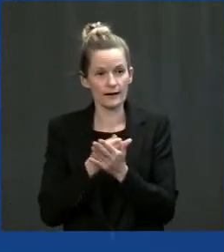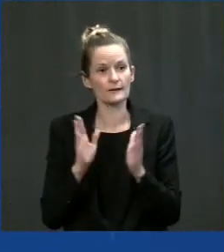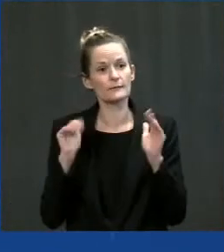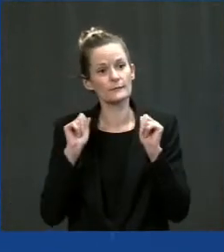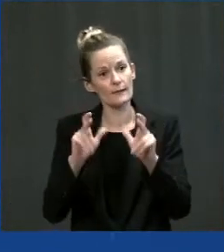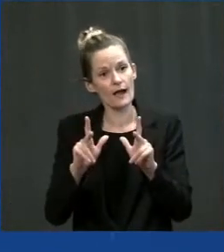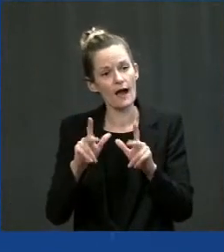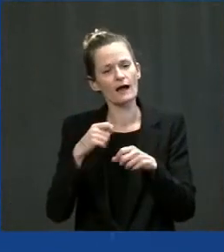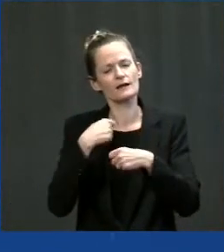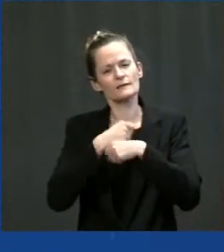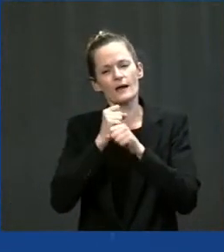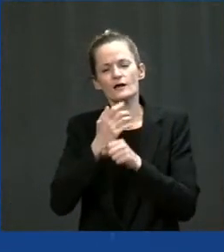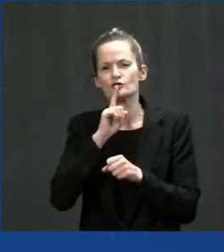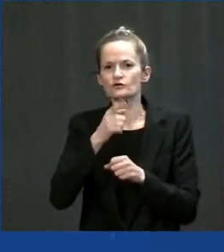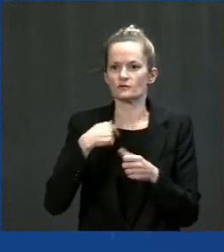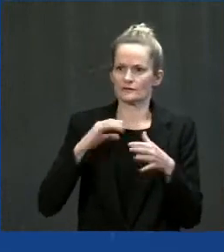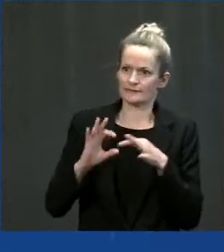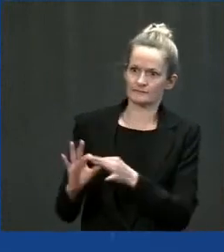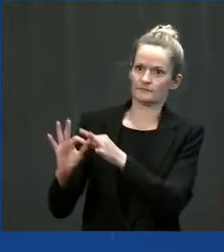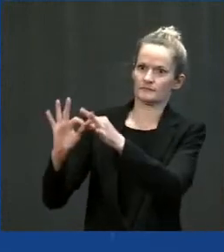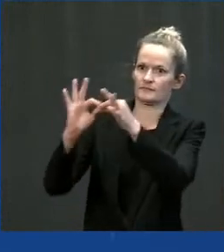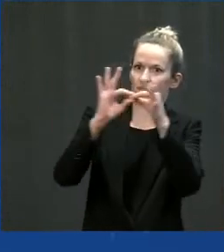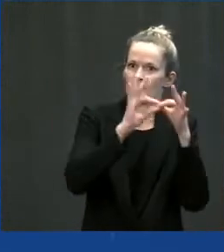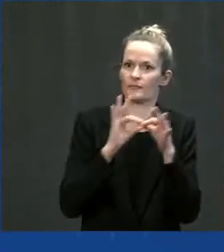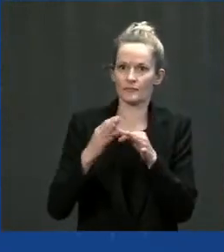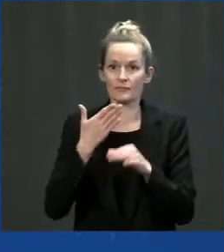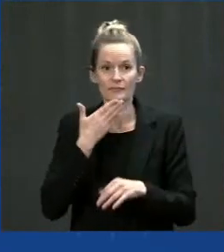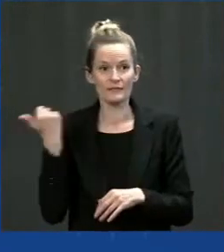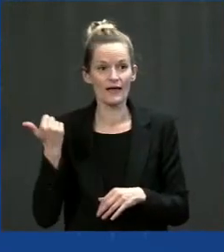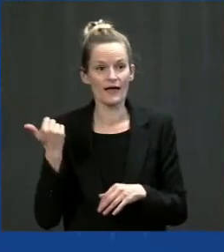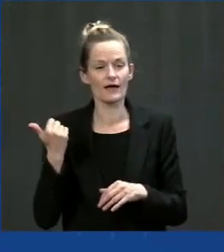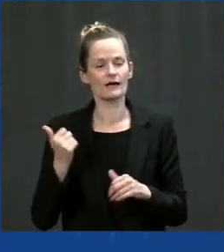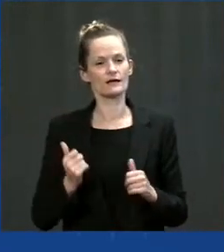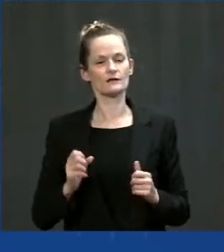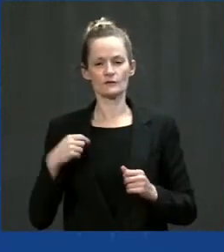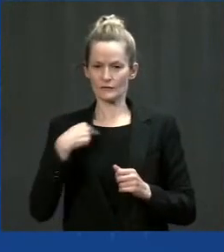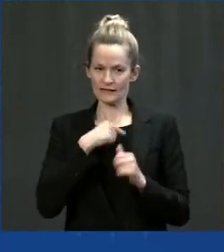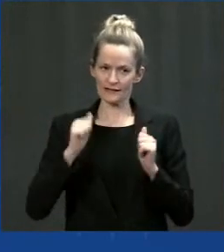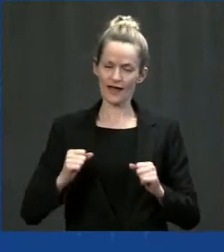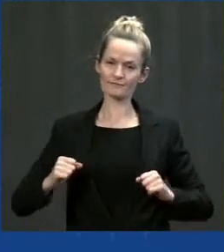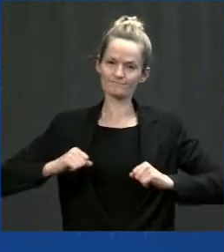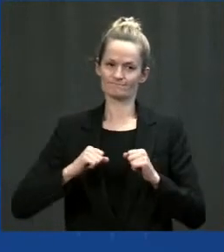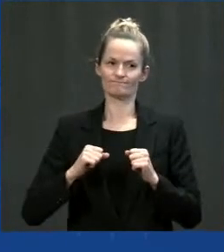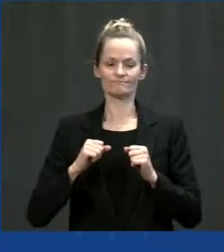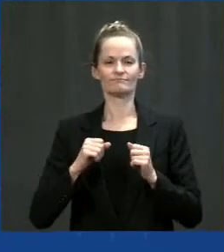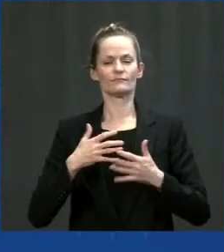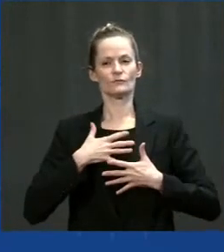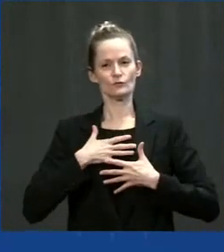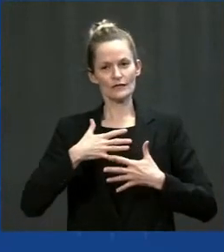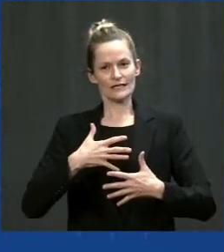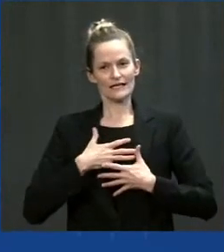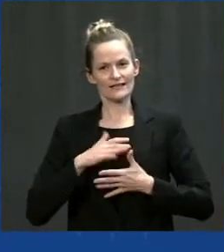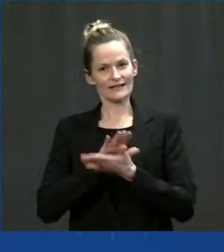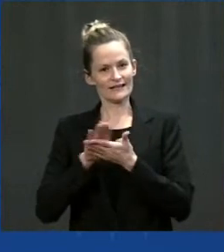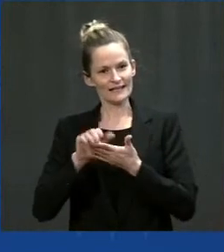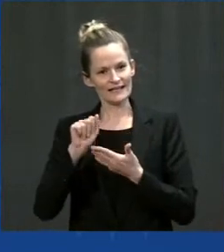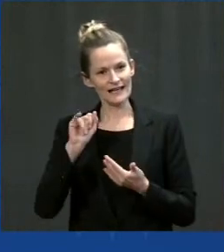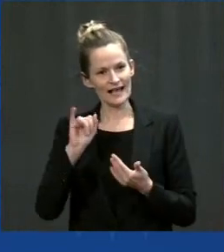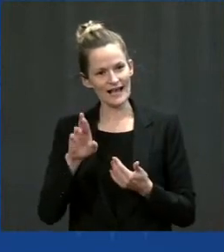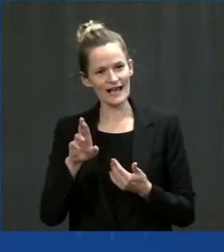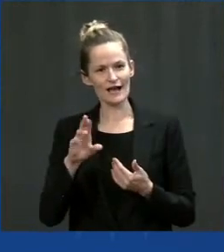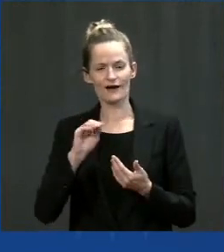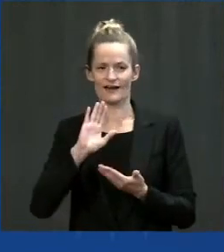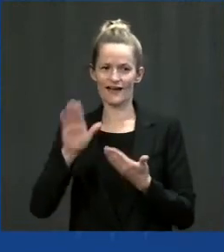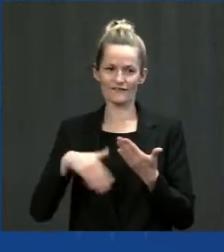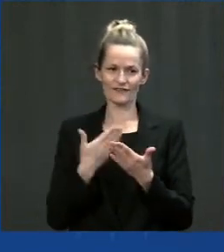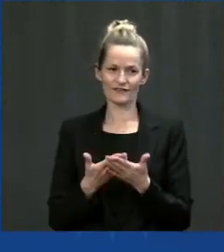and also give us more breathing room and clean the air a little bit. So I want to thank you all because almost all of you,